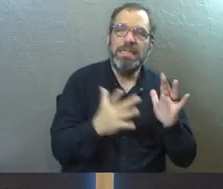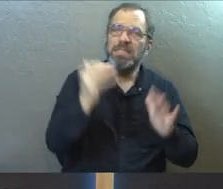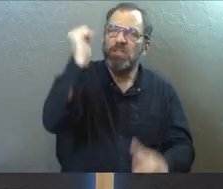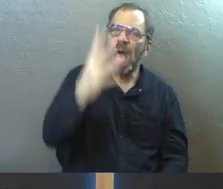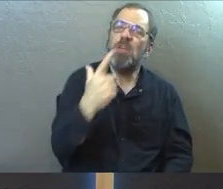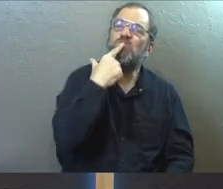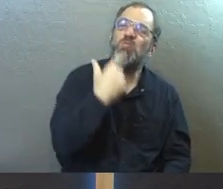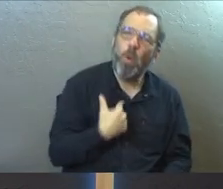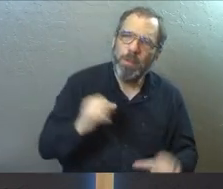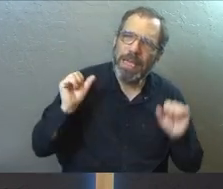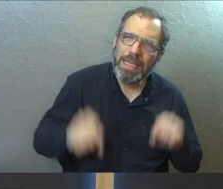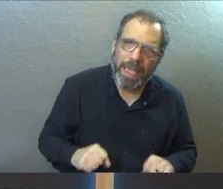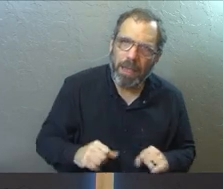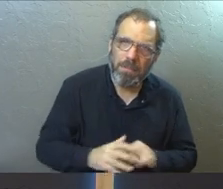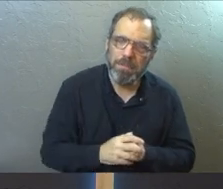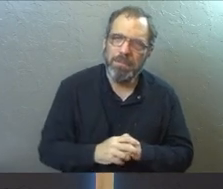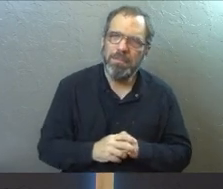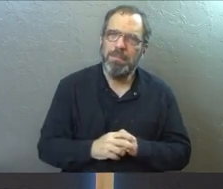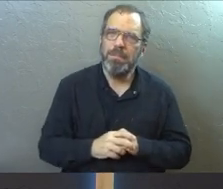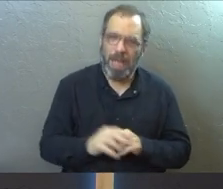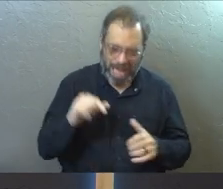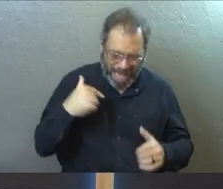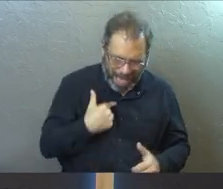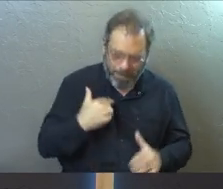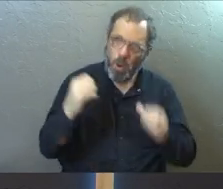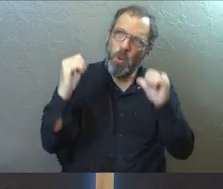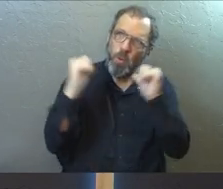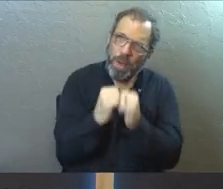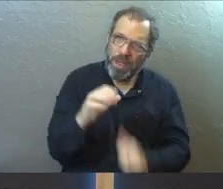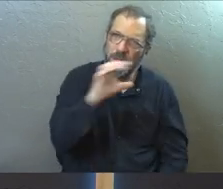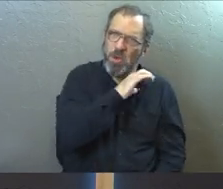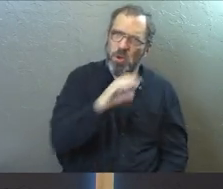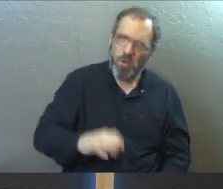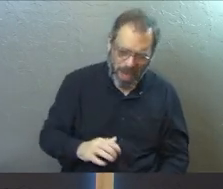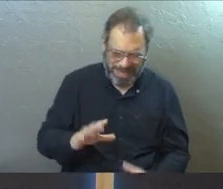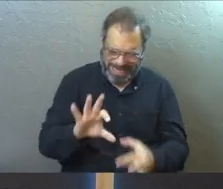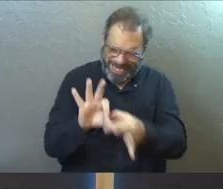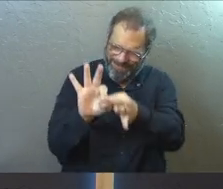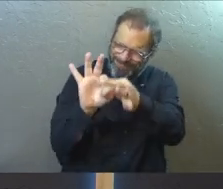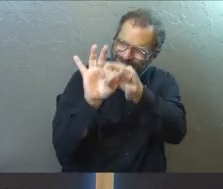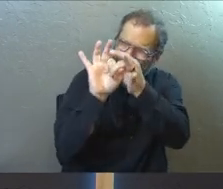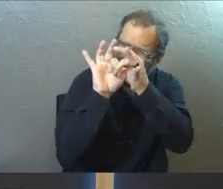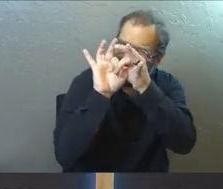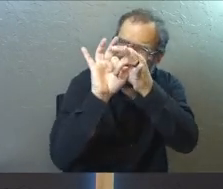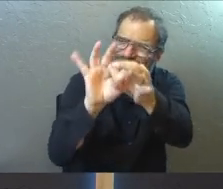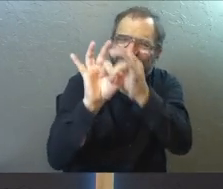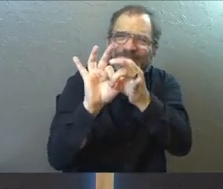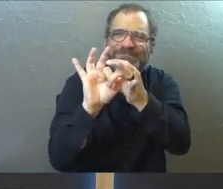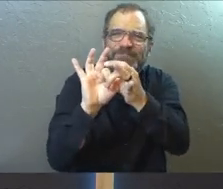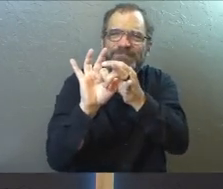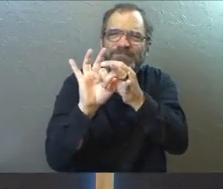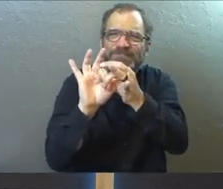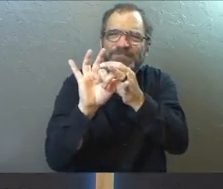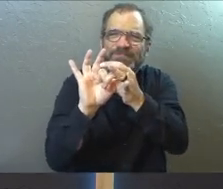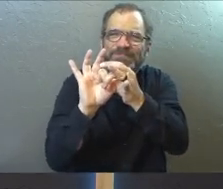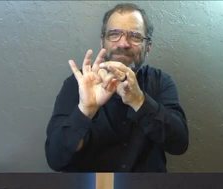told me I can. That I am with Christ. There's a unity that has happened.